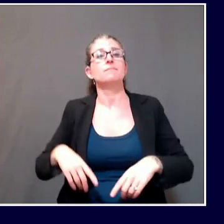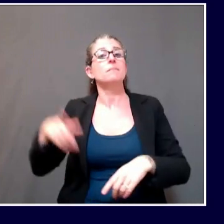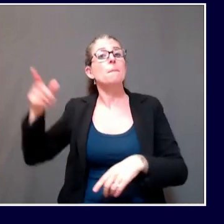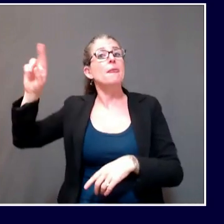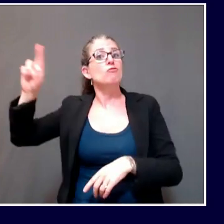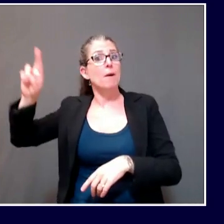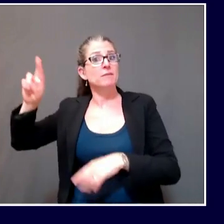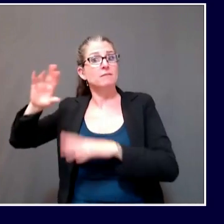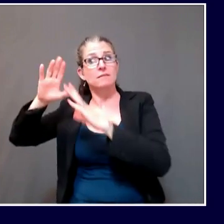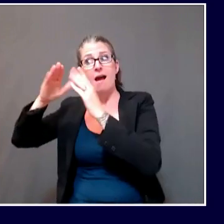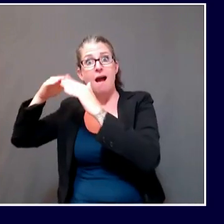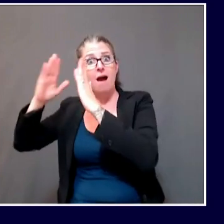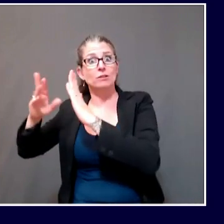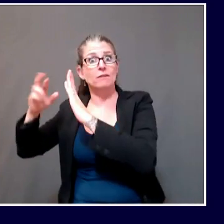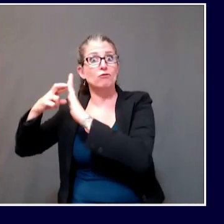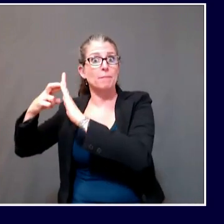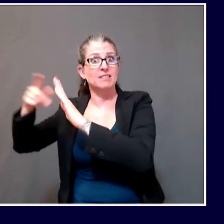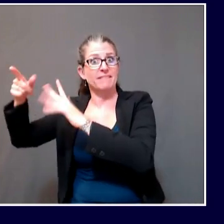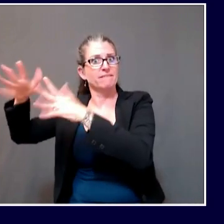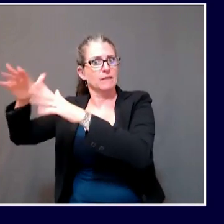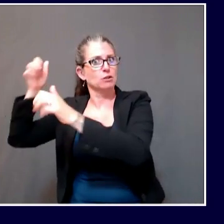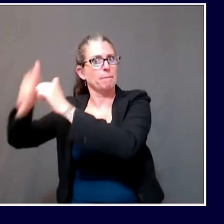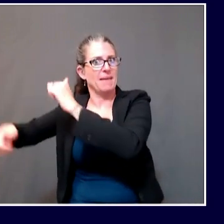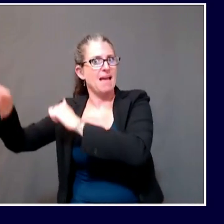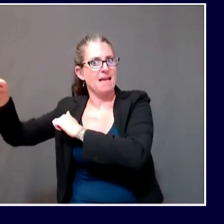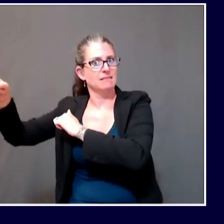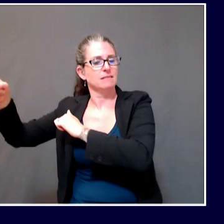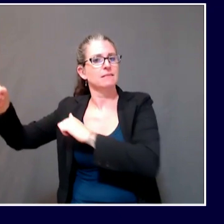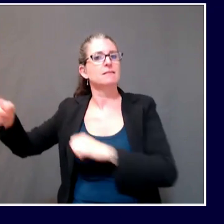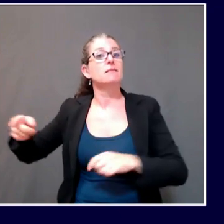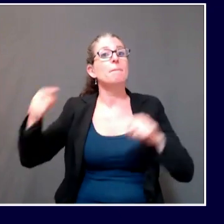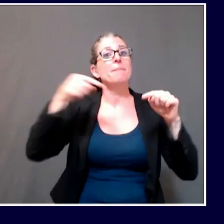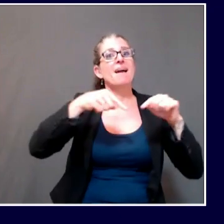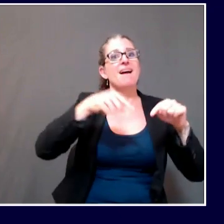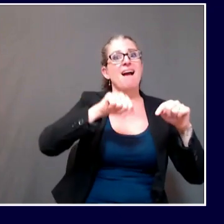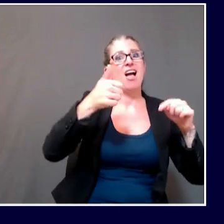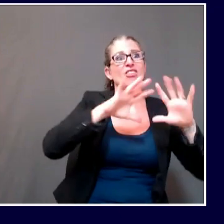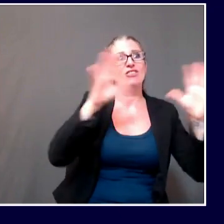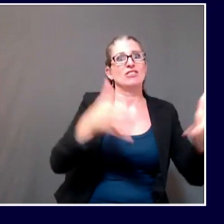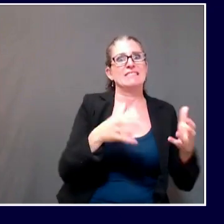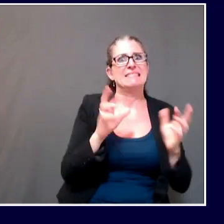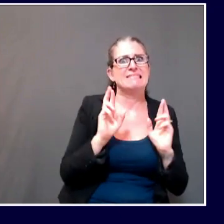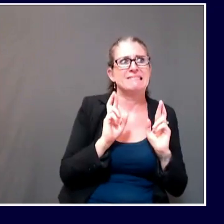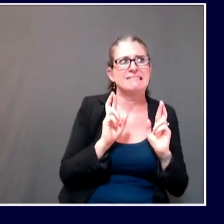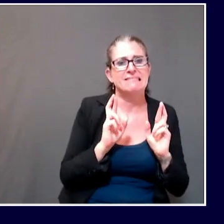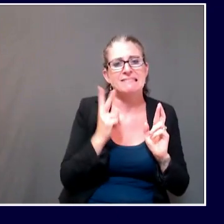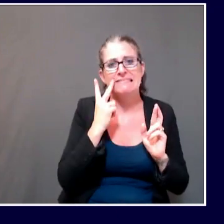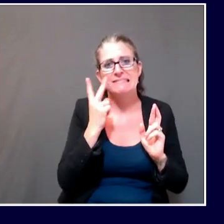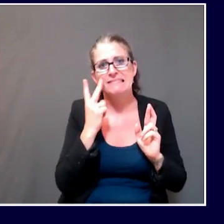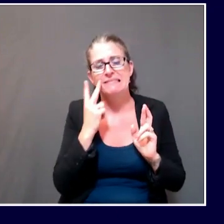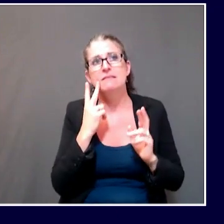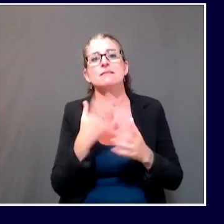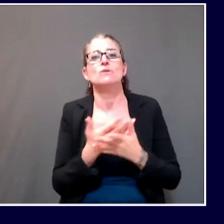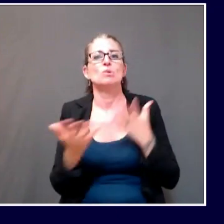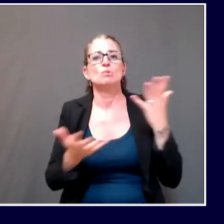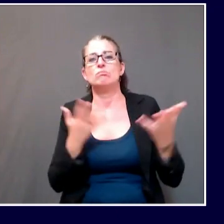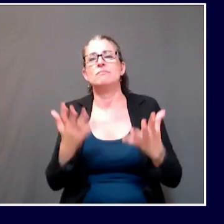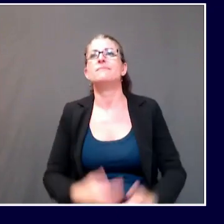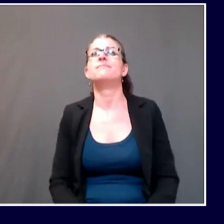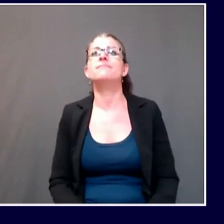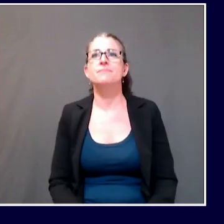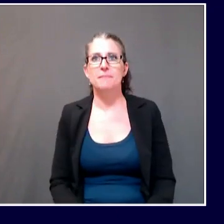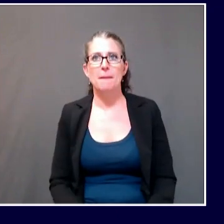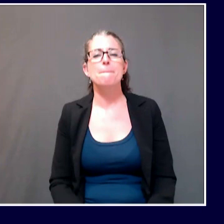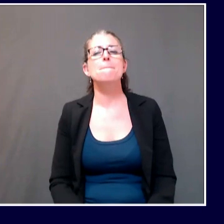Thank you. My follow-up question, is to Commissioner Johnson about